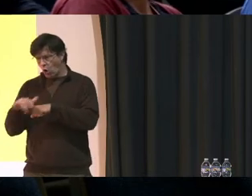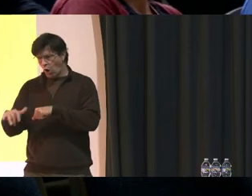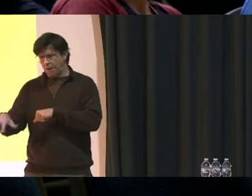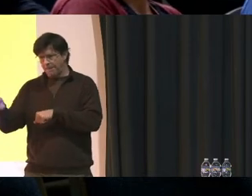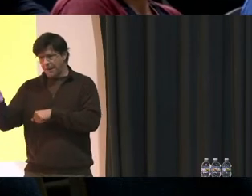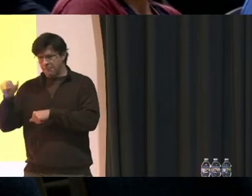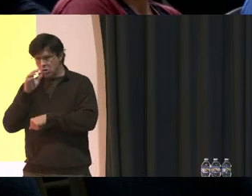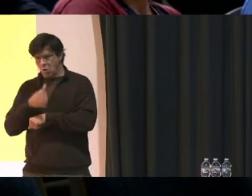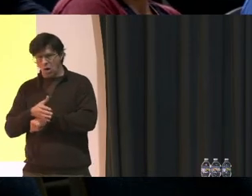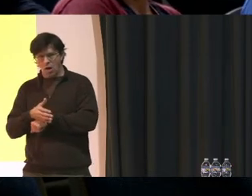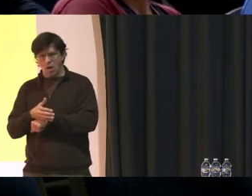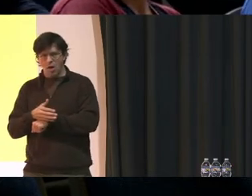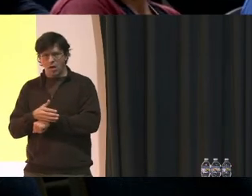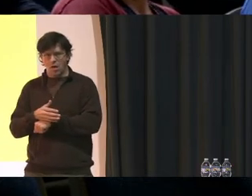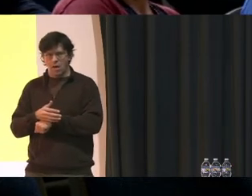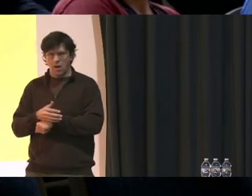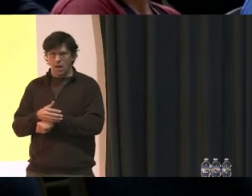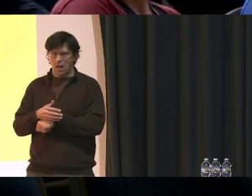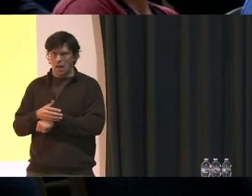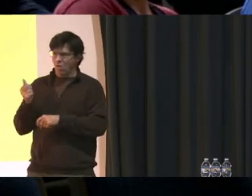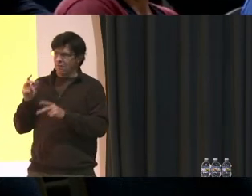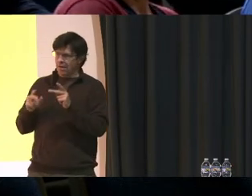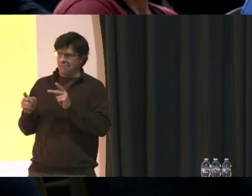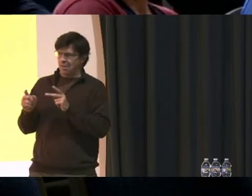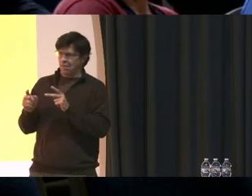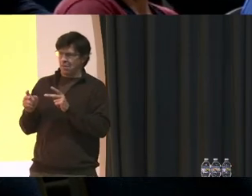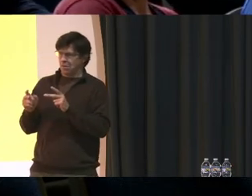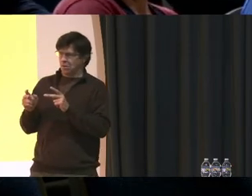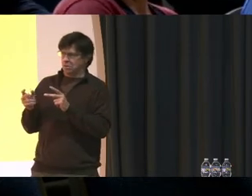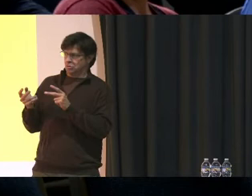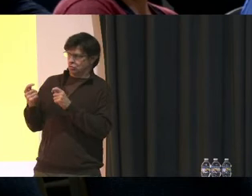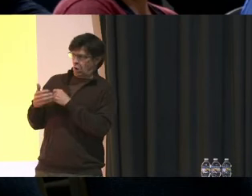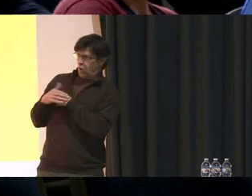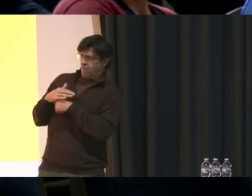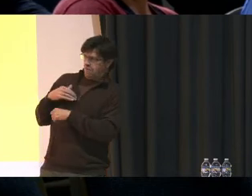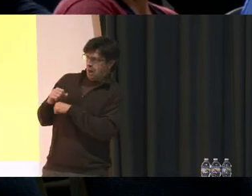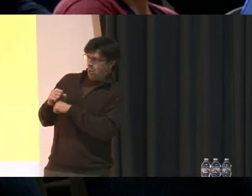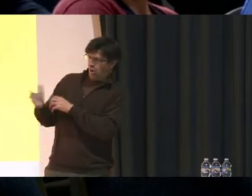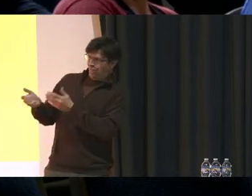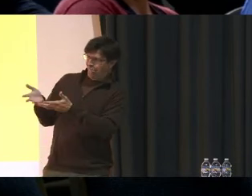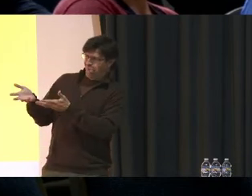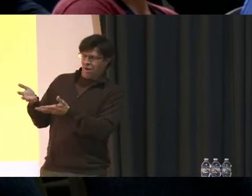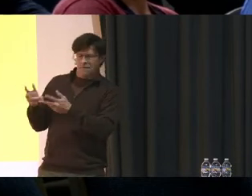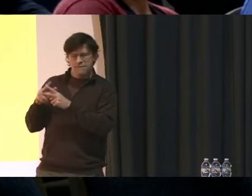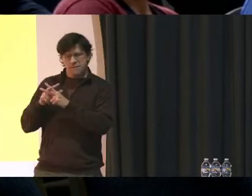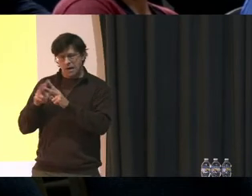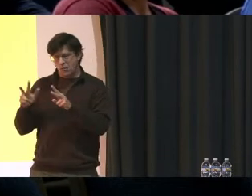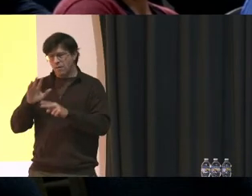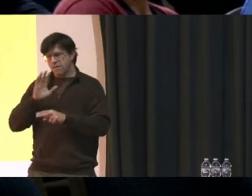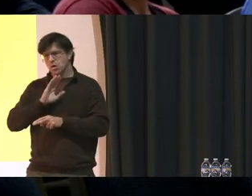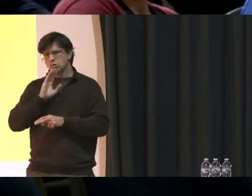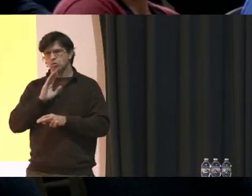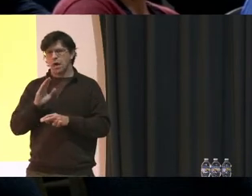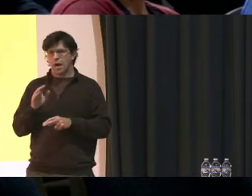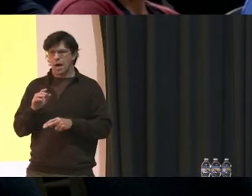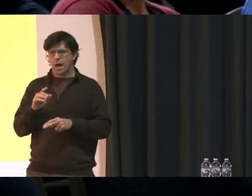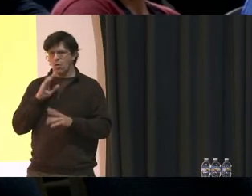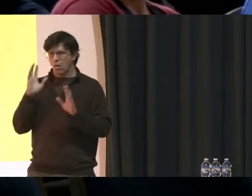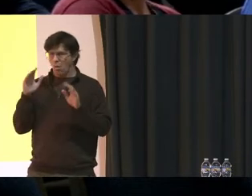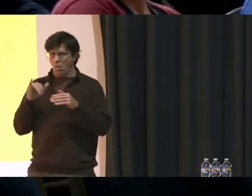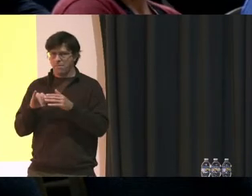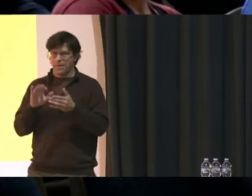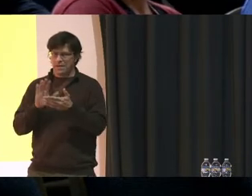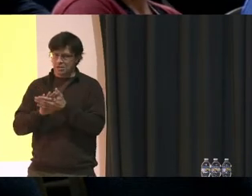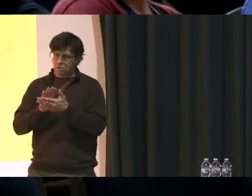Having other people put themselves in jeopardy to try to get my daughter, it's been very frustrating. So, you know, I really hope that the school